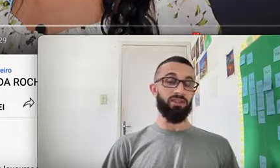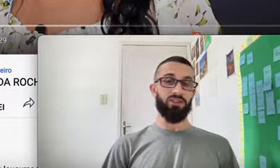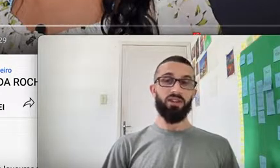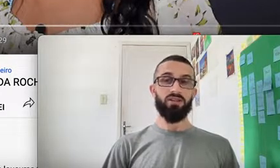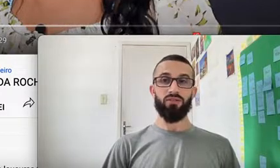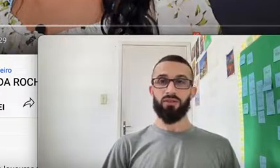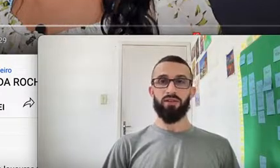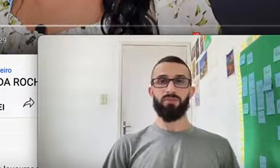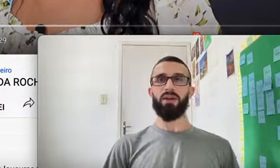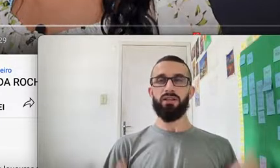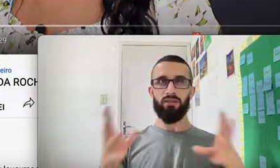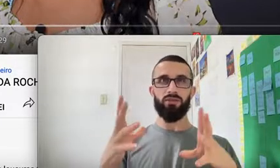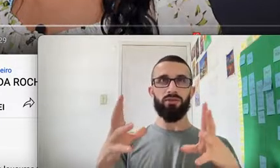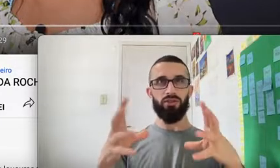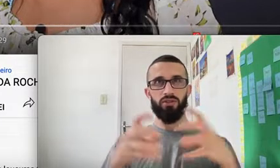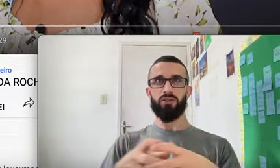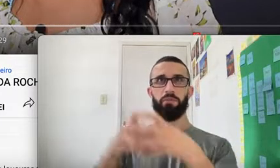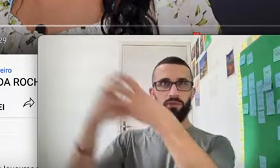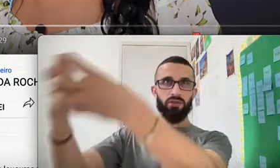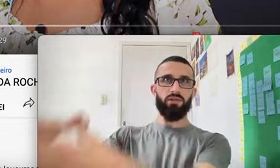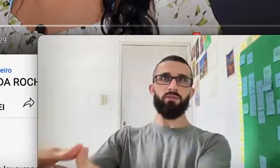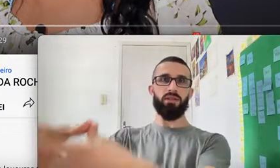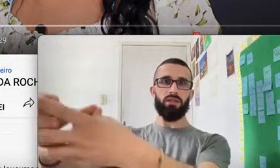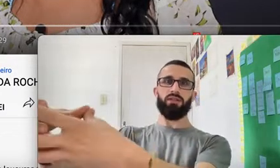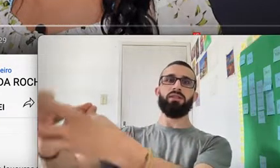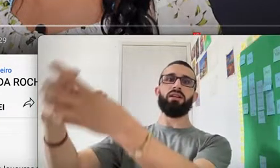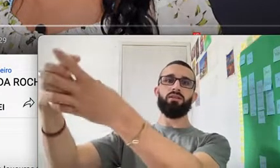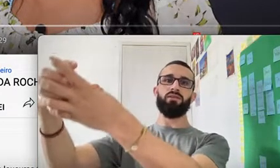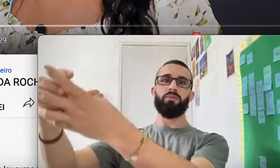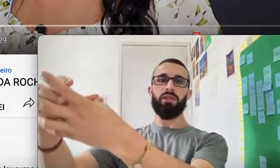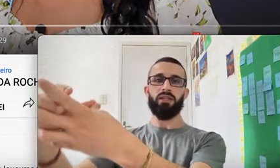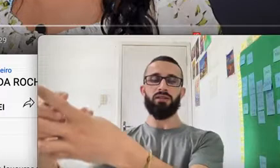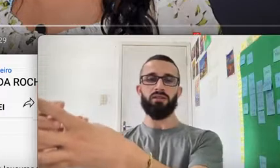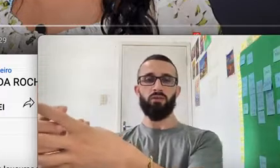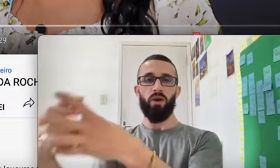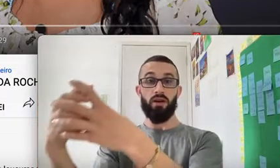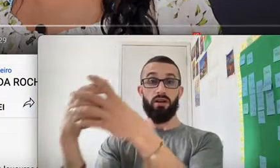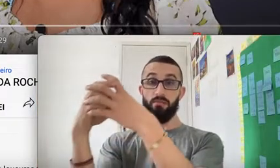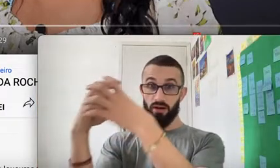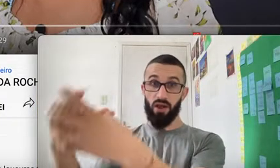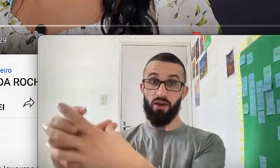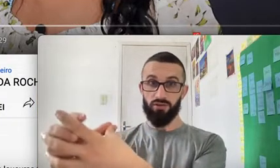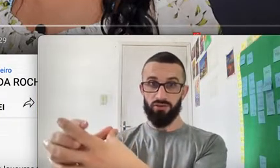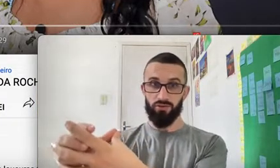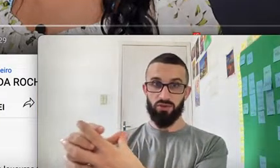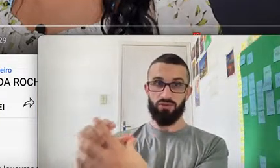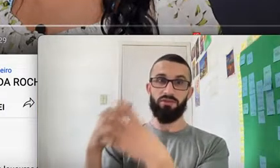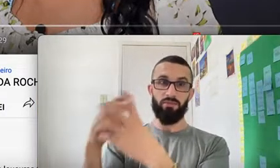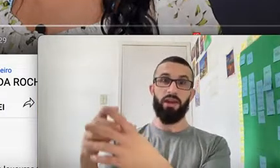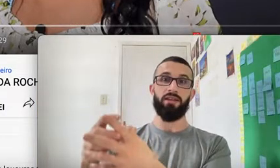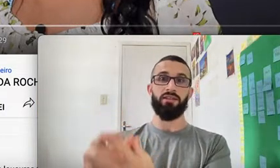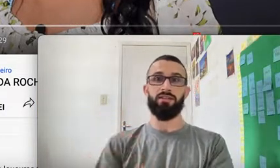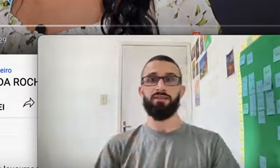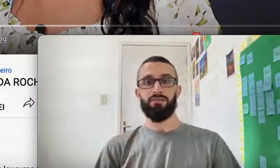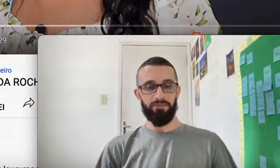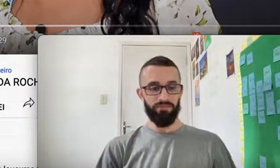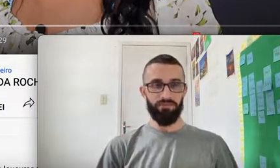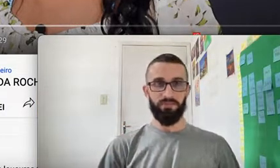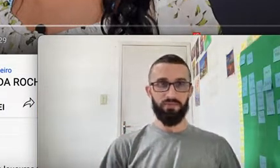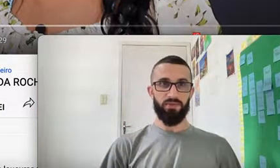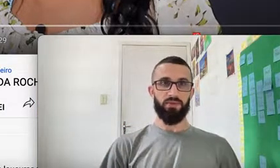Guardar Guardar Dinheiro To Save Money Which Is You're Putting The Money Inside Of A Place Where It Belongs Which Is The Bank